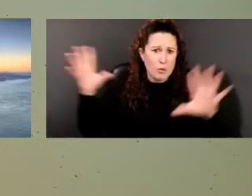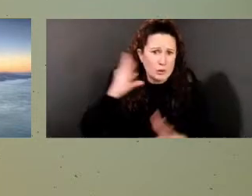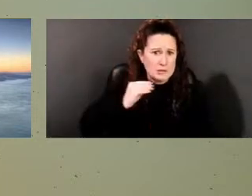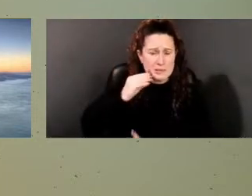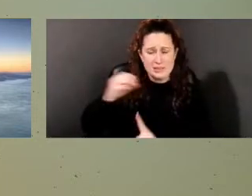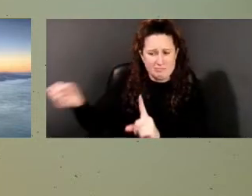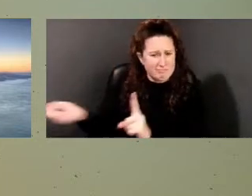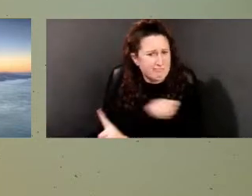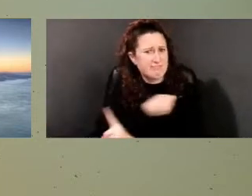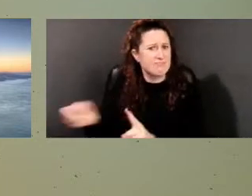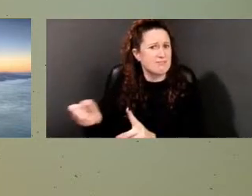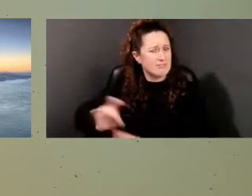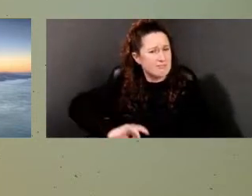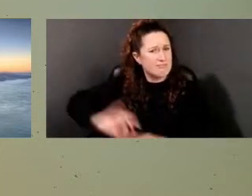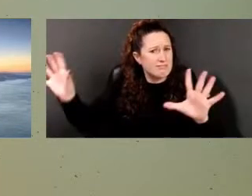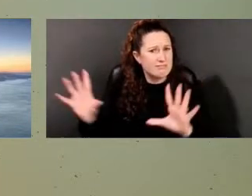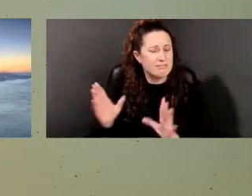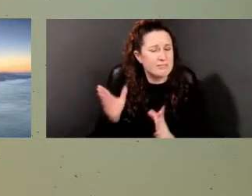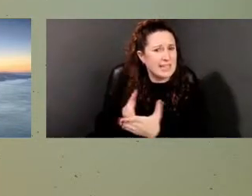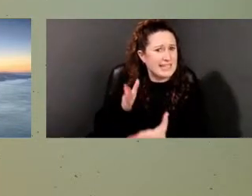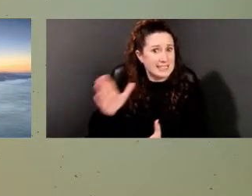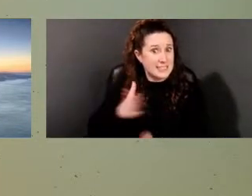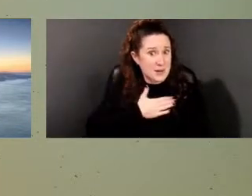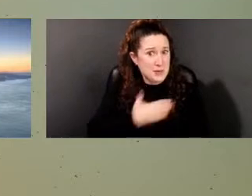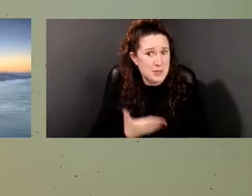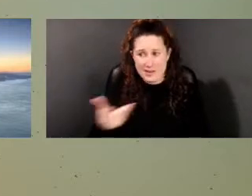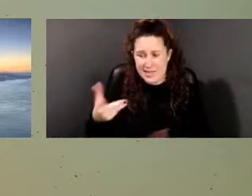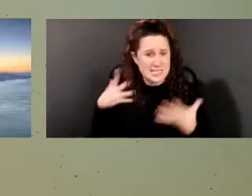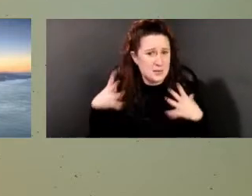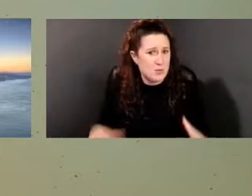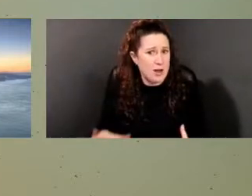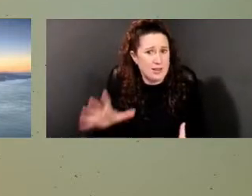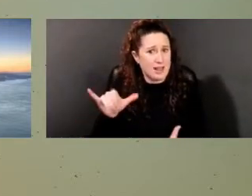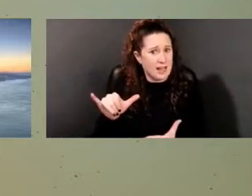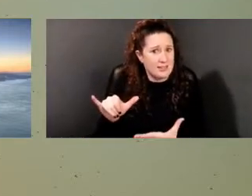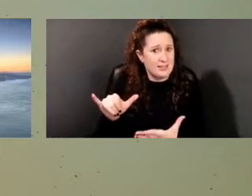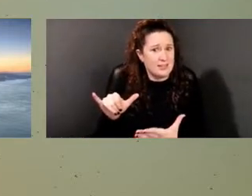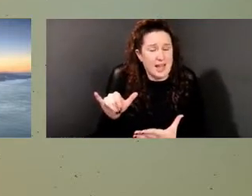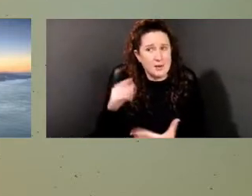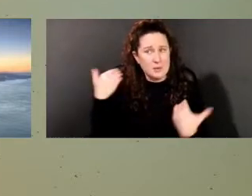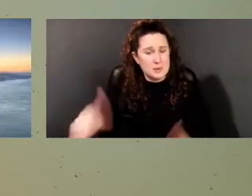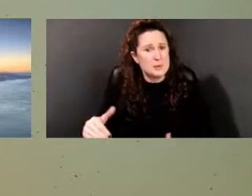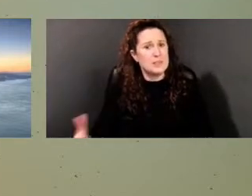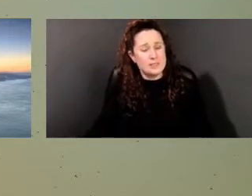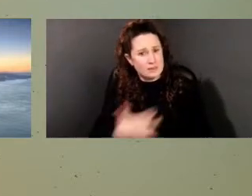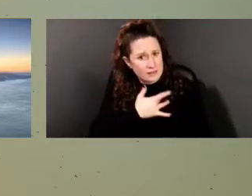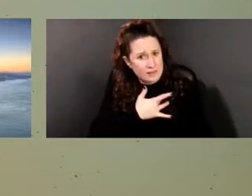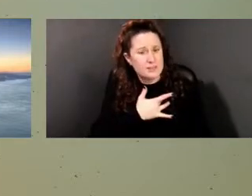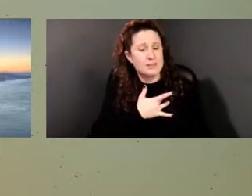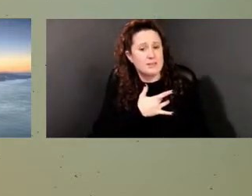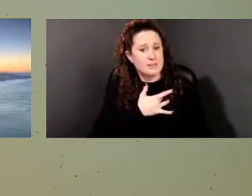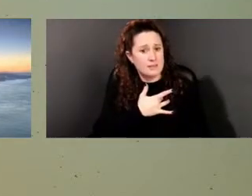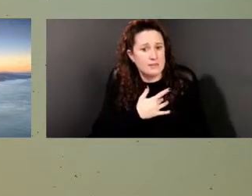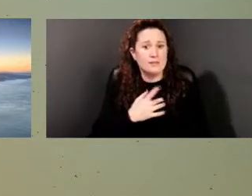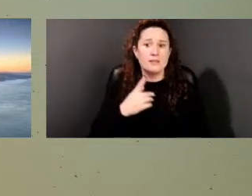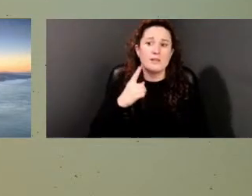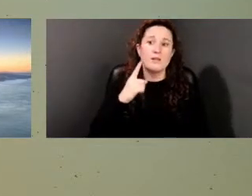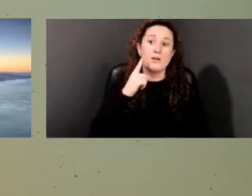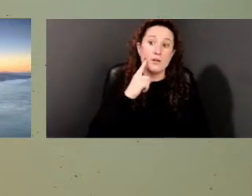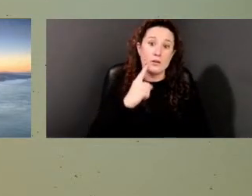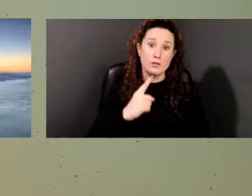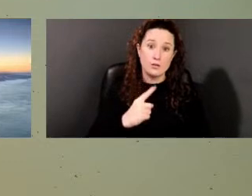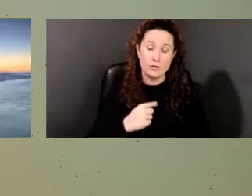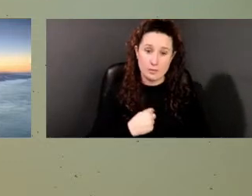against their will was really a very, very strong. And I think, for me, I think that's